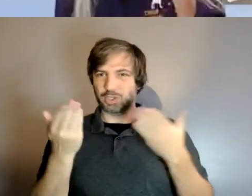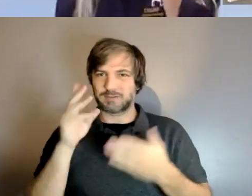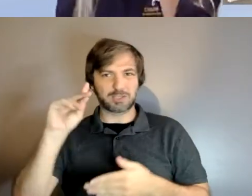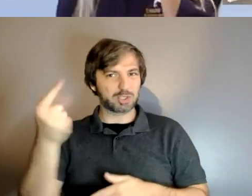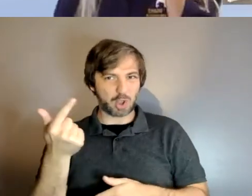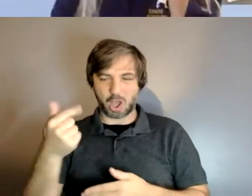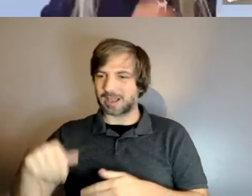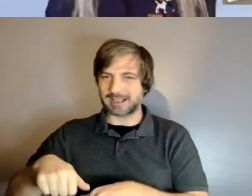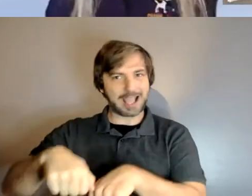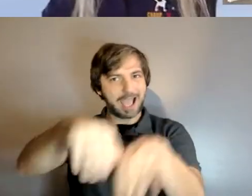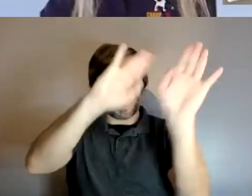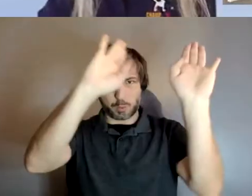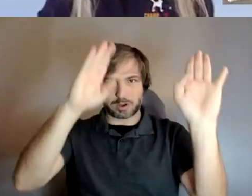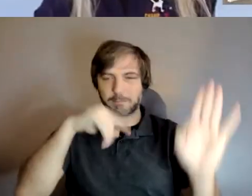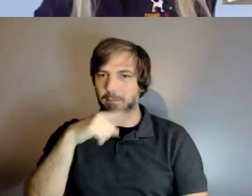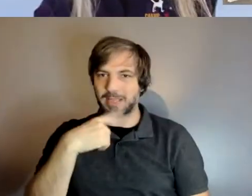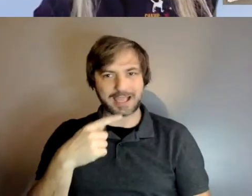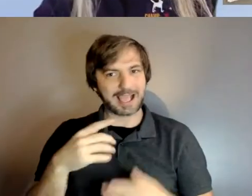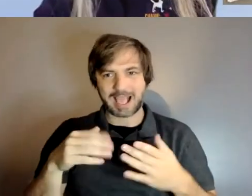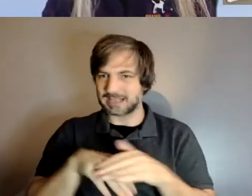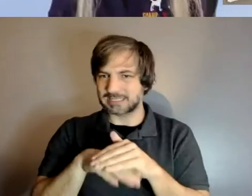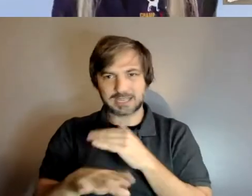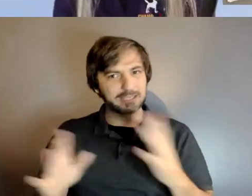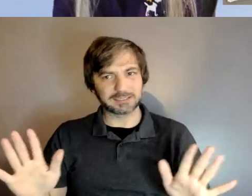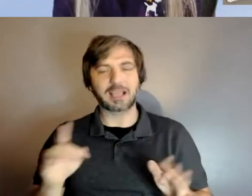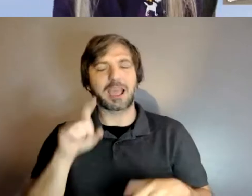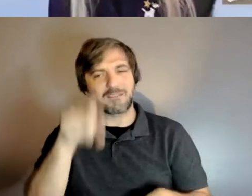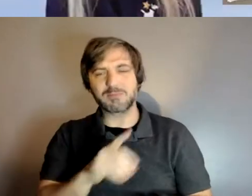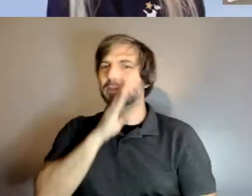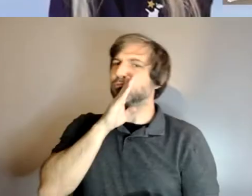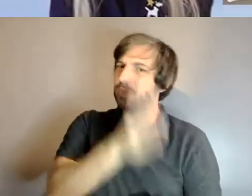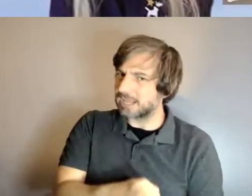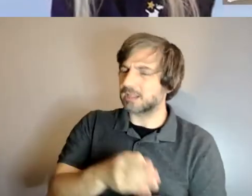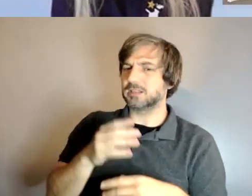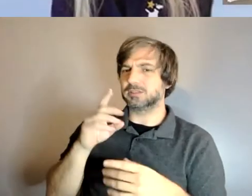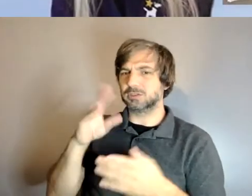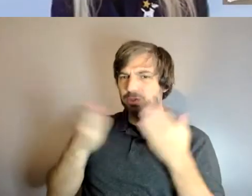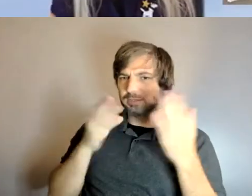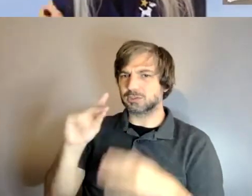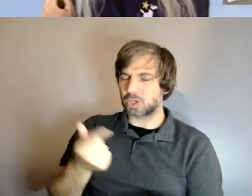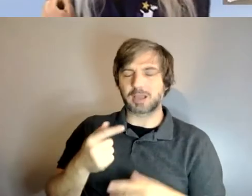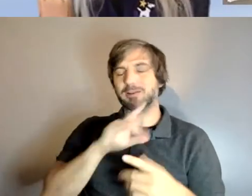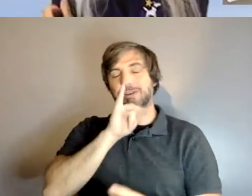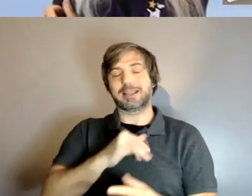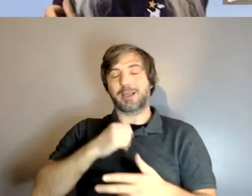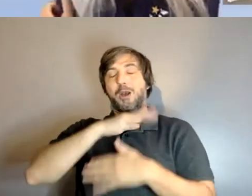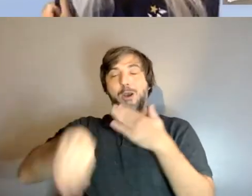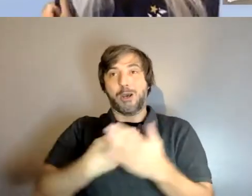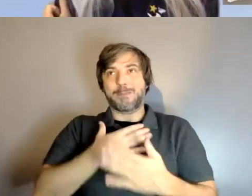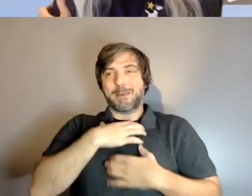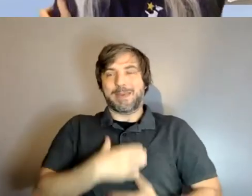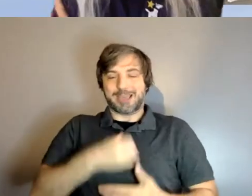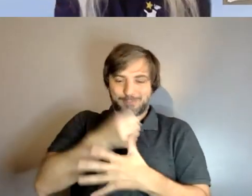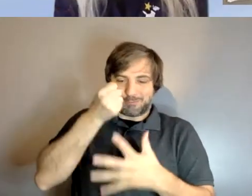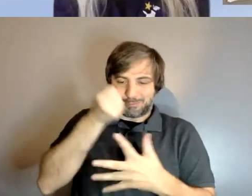public access so really i'm super again we're hitting all of my passions today mental health service dog access